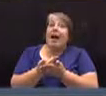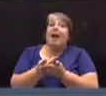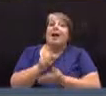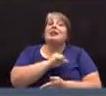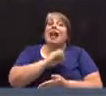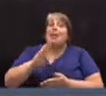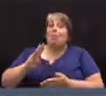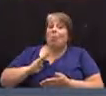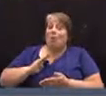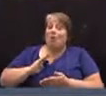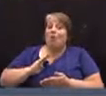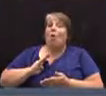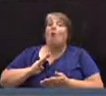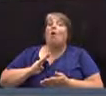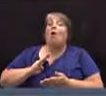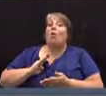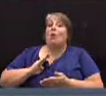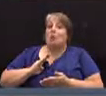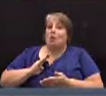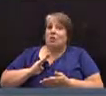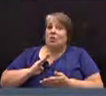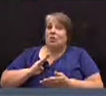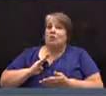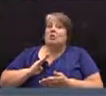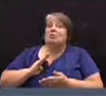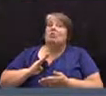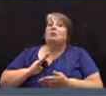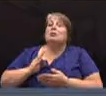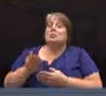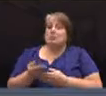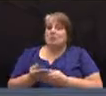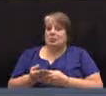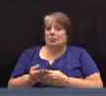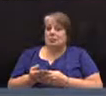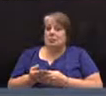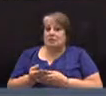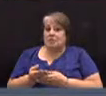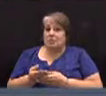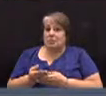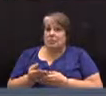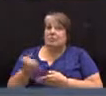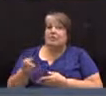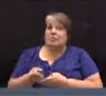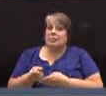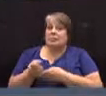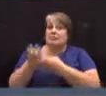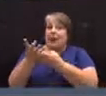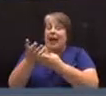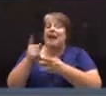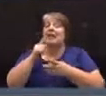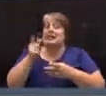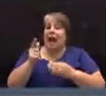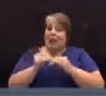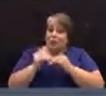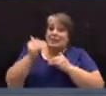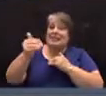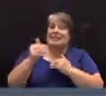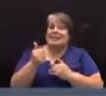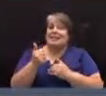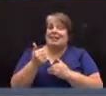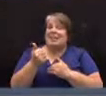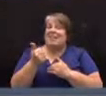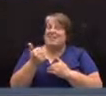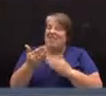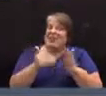select board be authorized to raise, appropriate, and expend the sum not to exceed $15